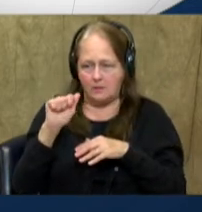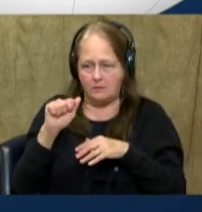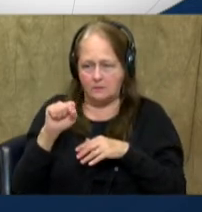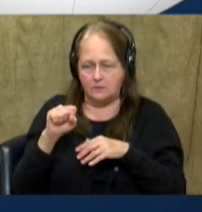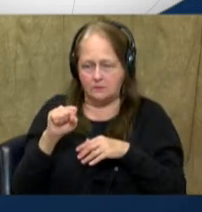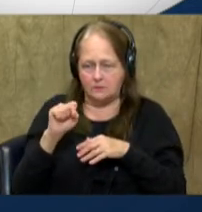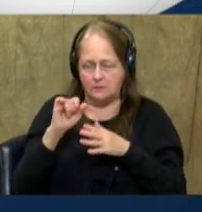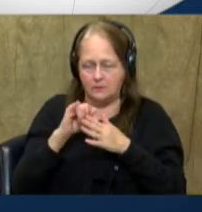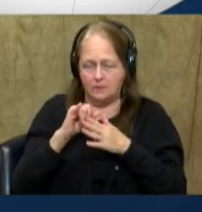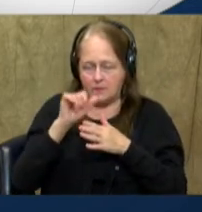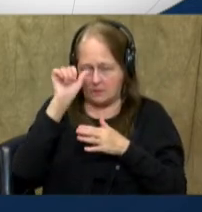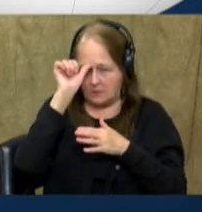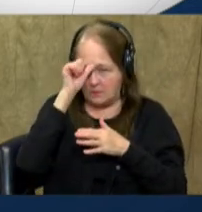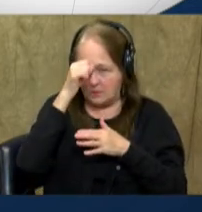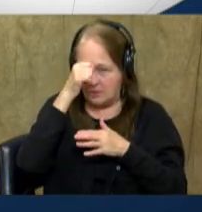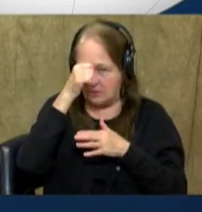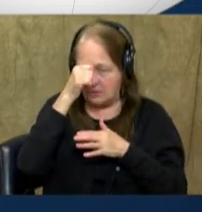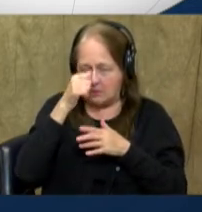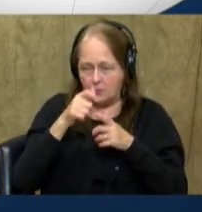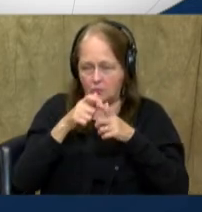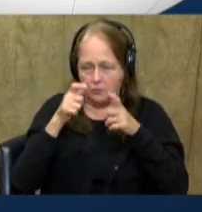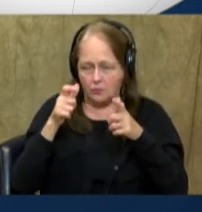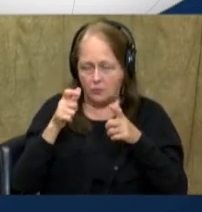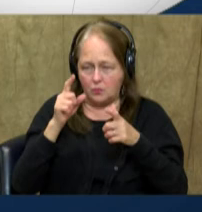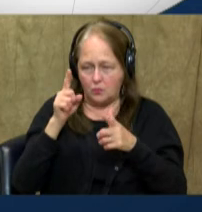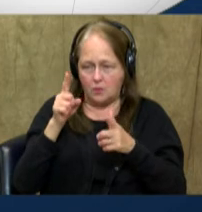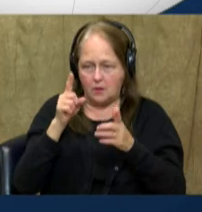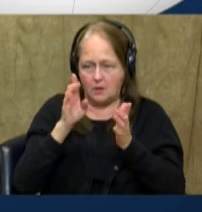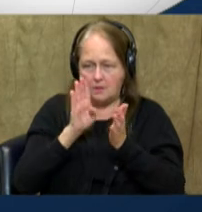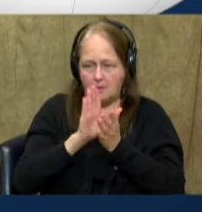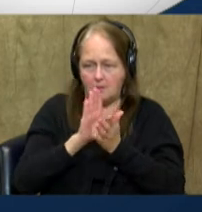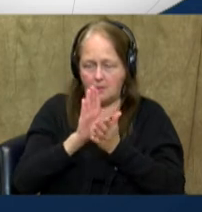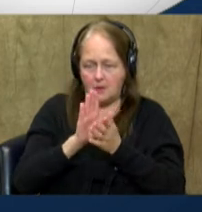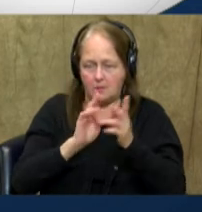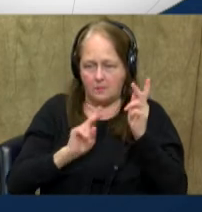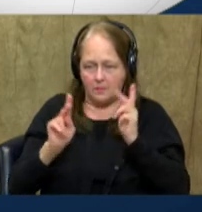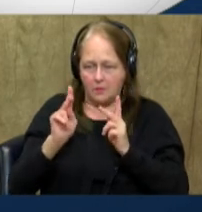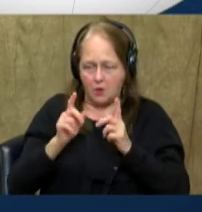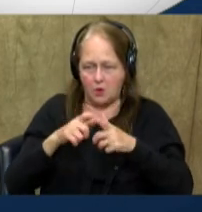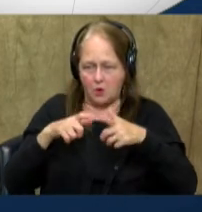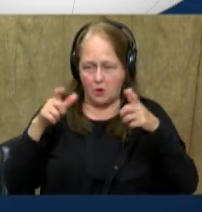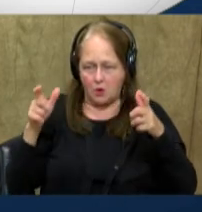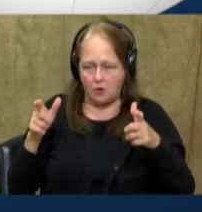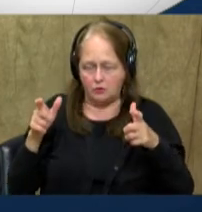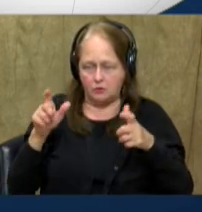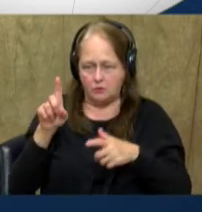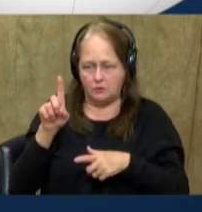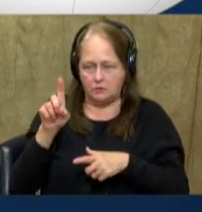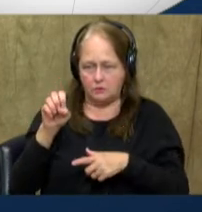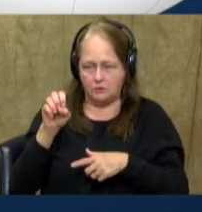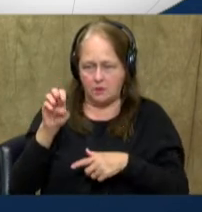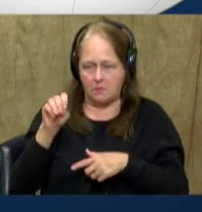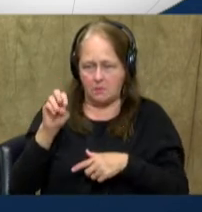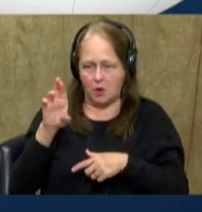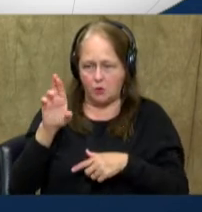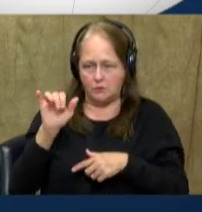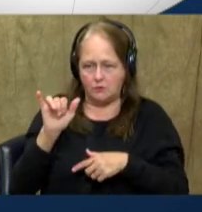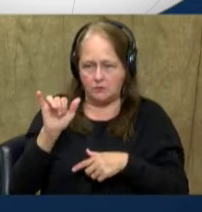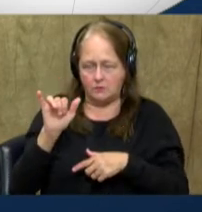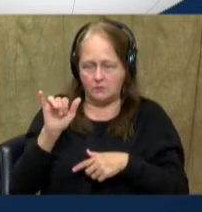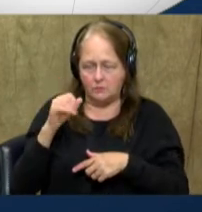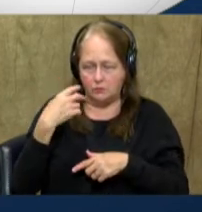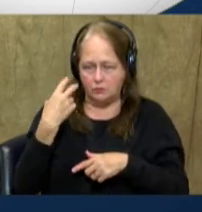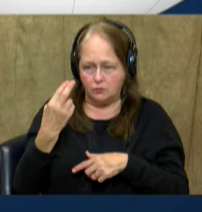India, with its over one billion people, is actually the world's largest democracy. Two